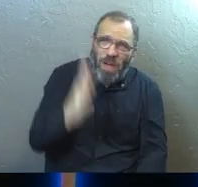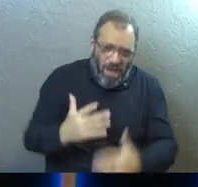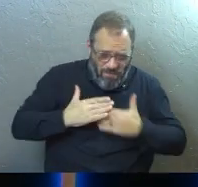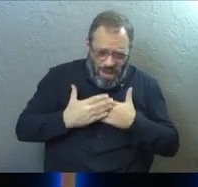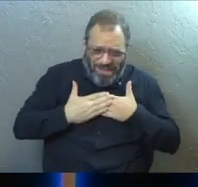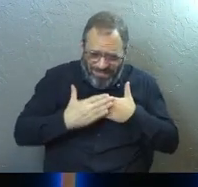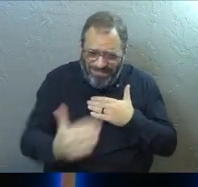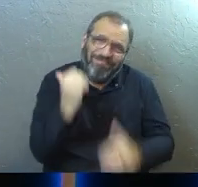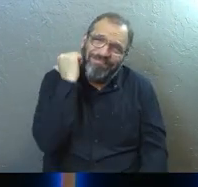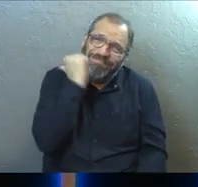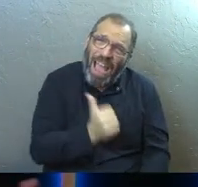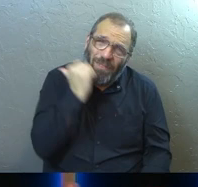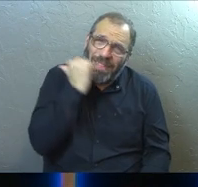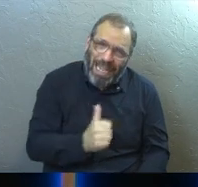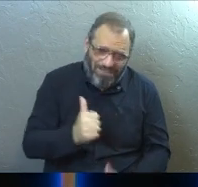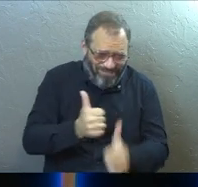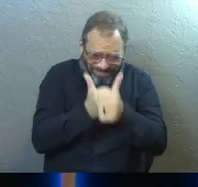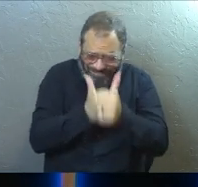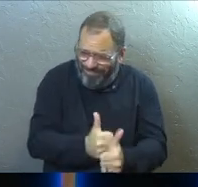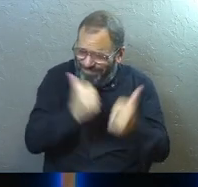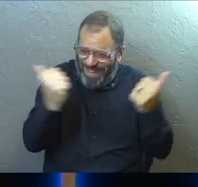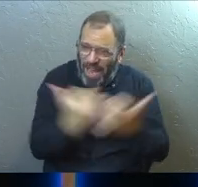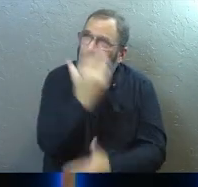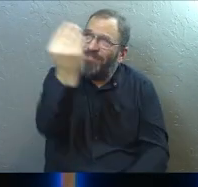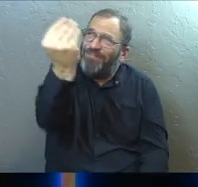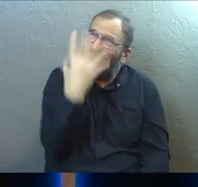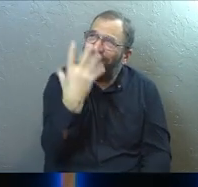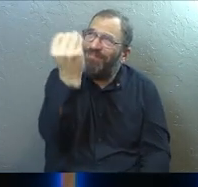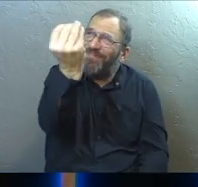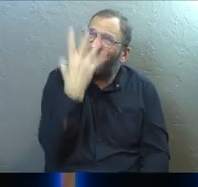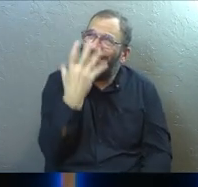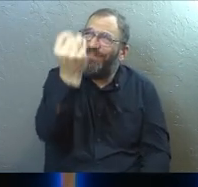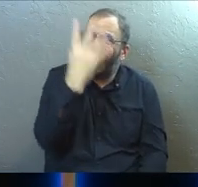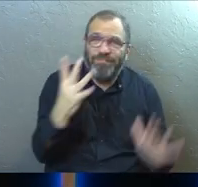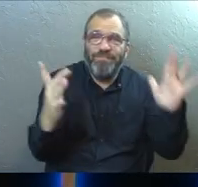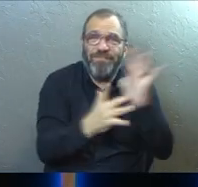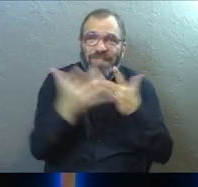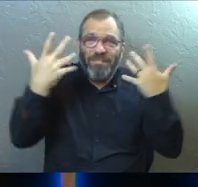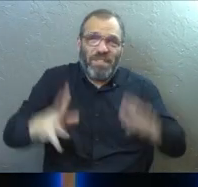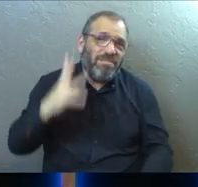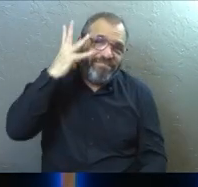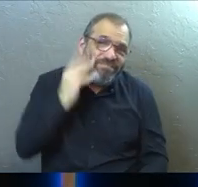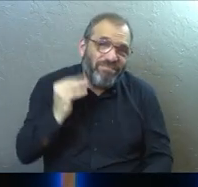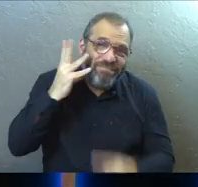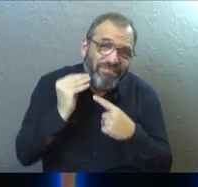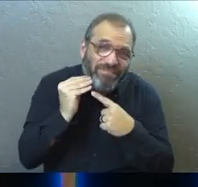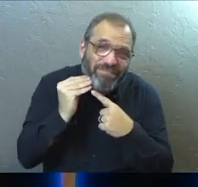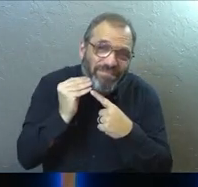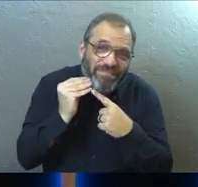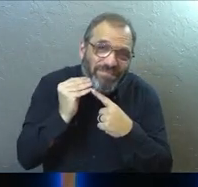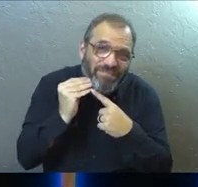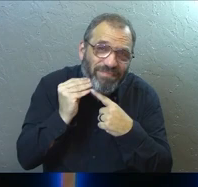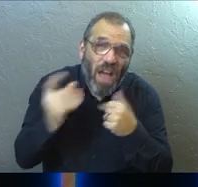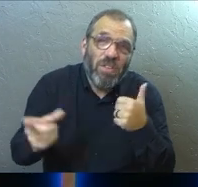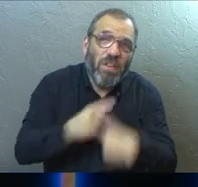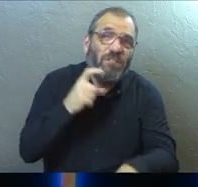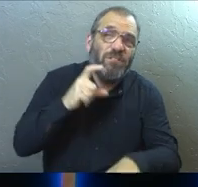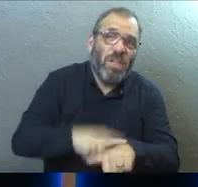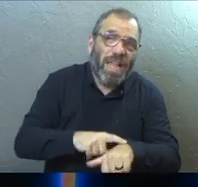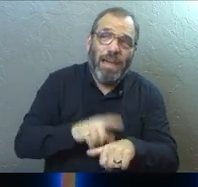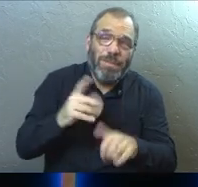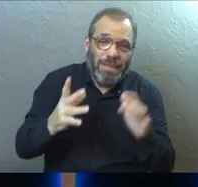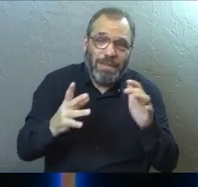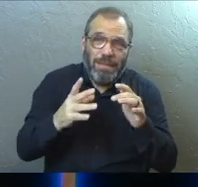for life every single step of the way, everything that he tells us to do, Jesus did it first. So the same